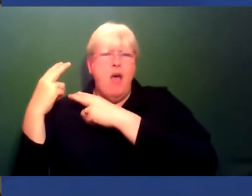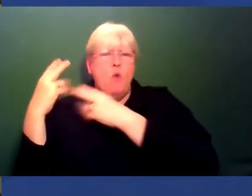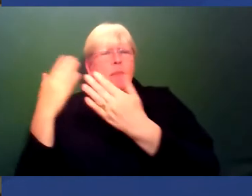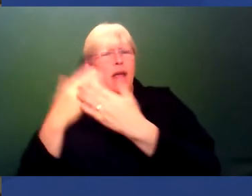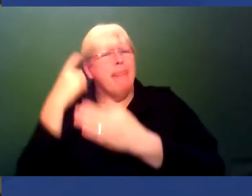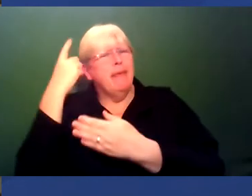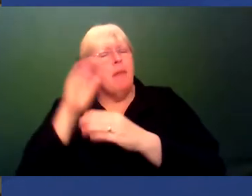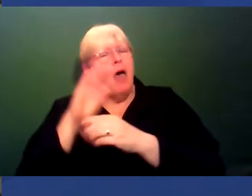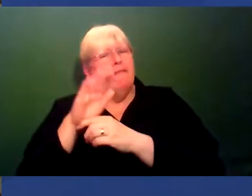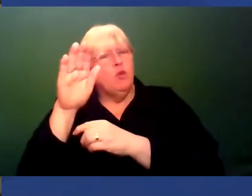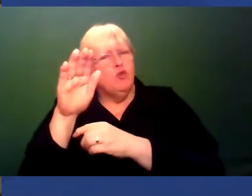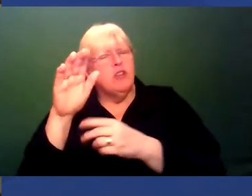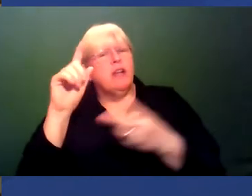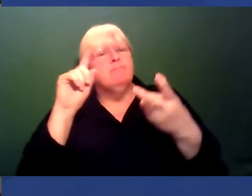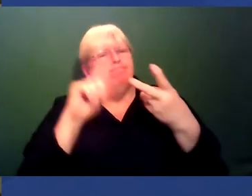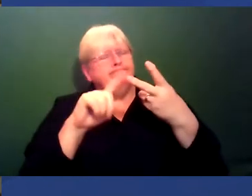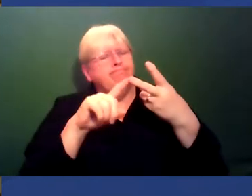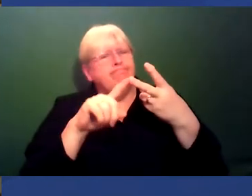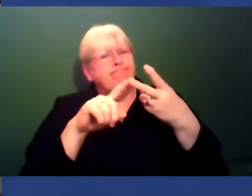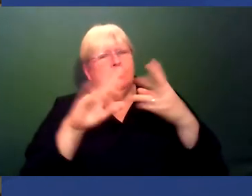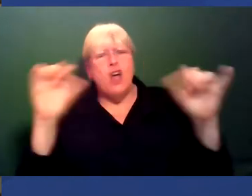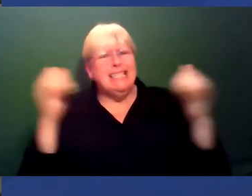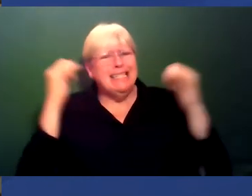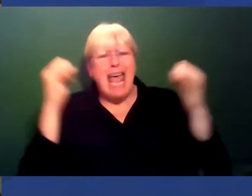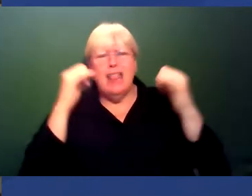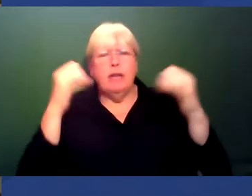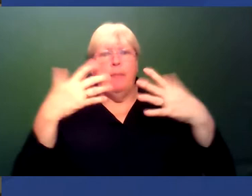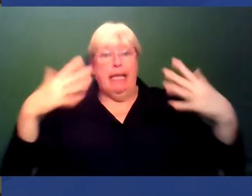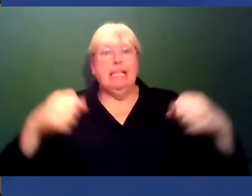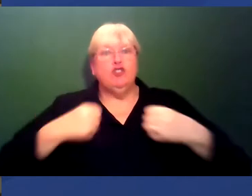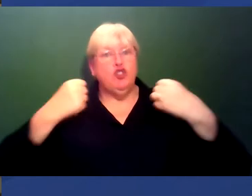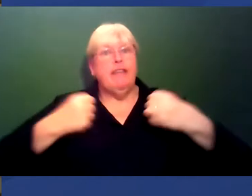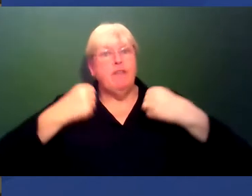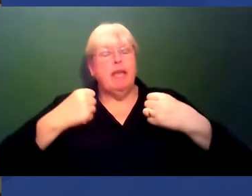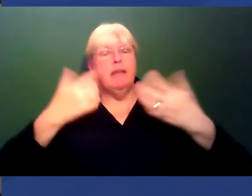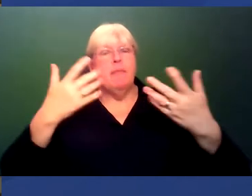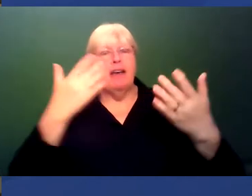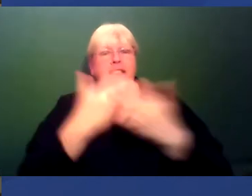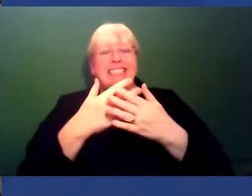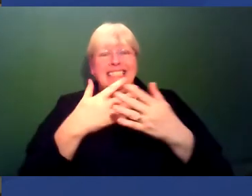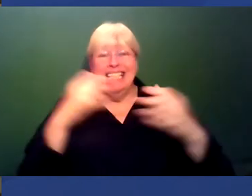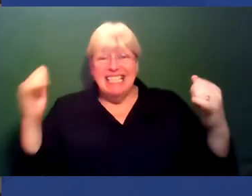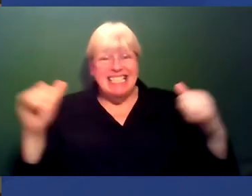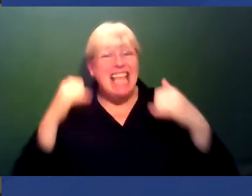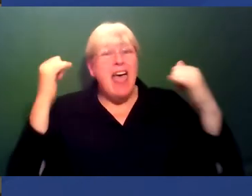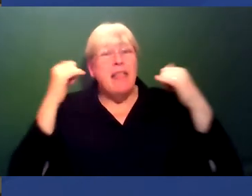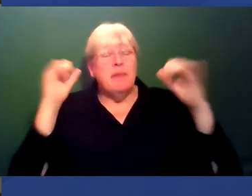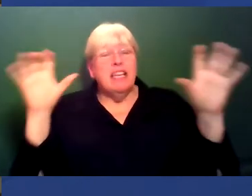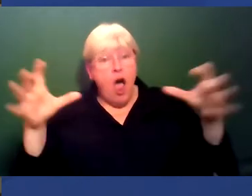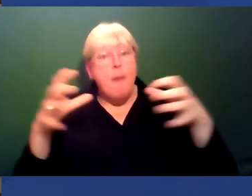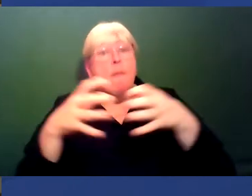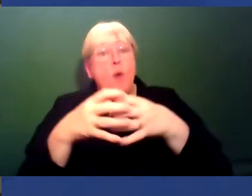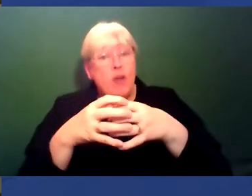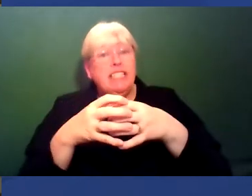future and not just celebrate uber achievement, but celebrate a body of achievement by people who have